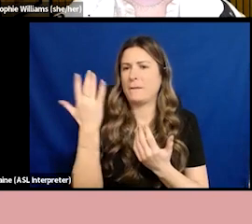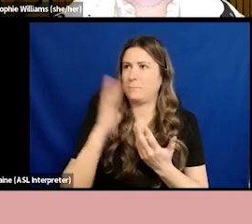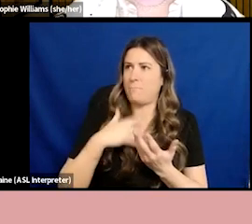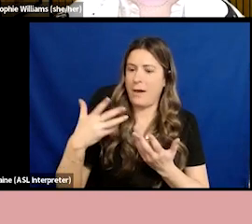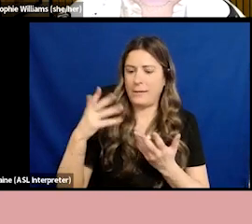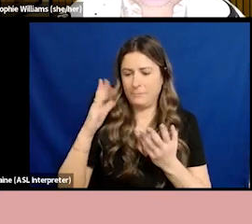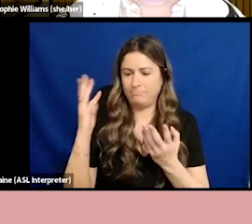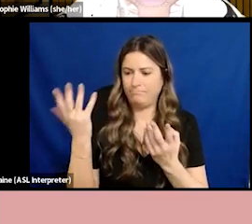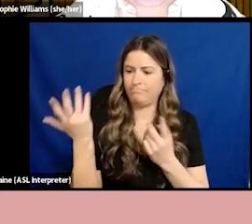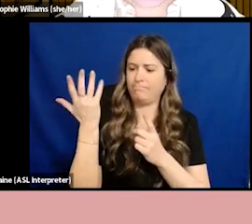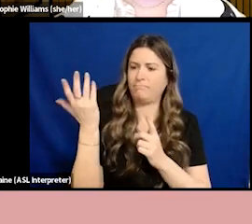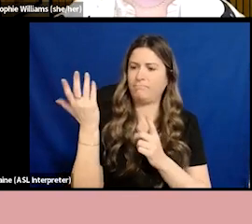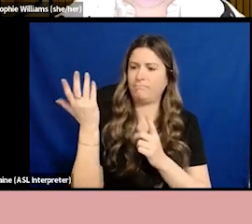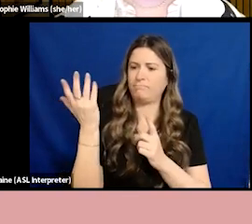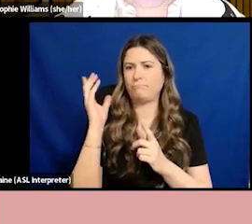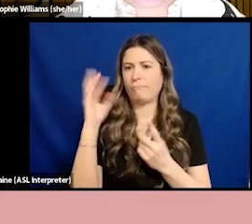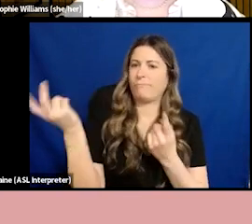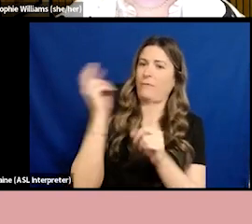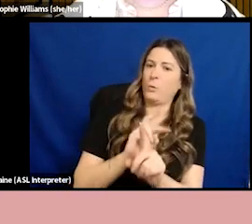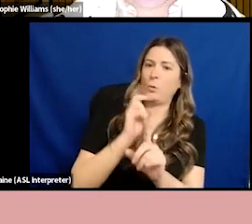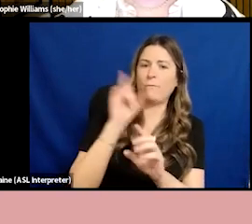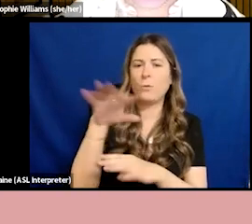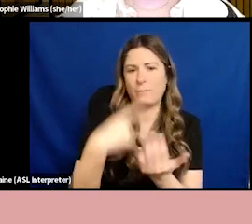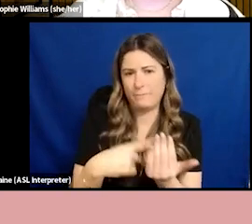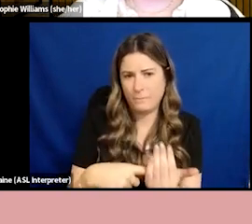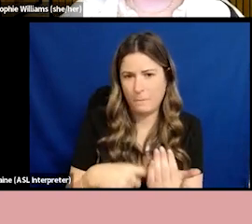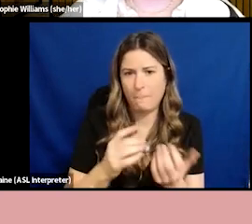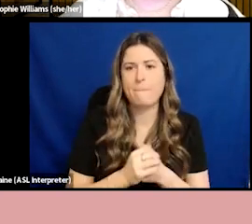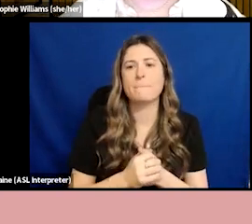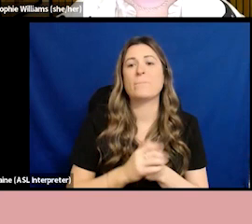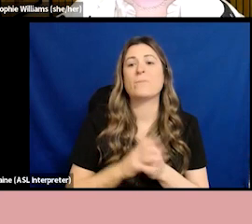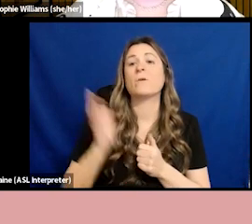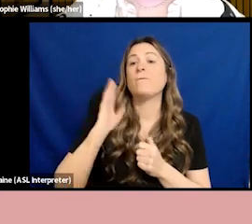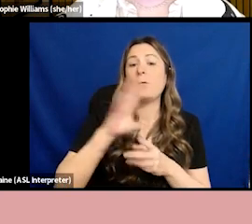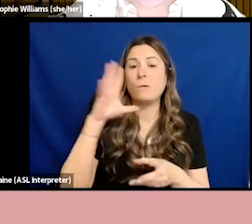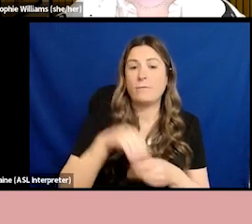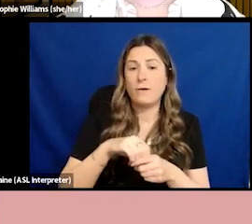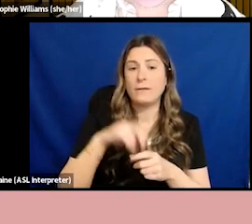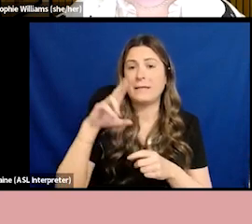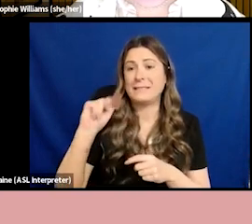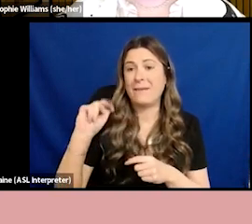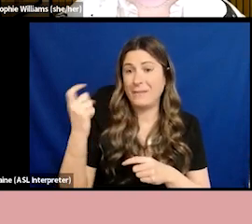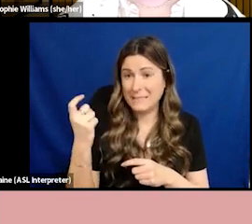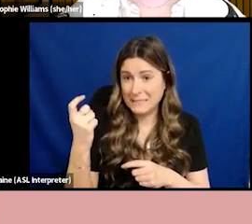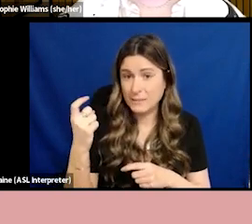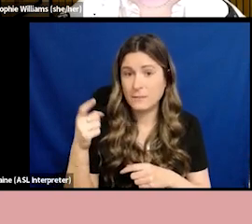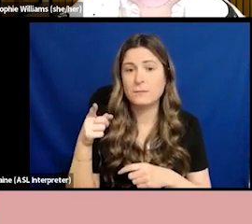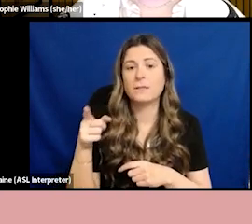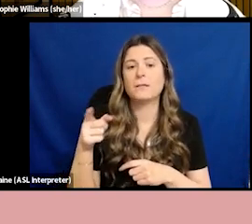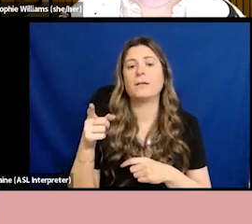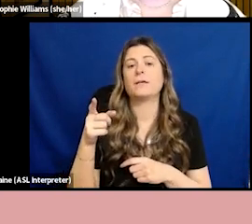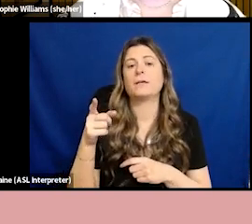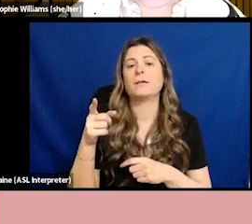and I'm also ex-Netflix. I left Netflix, I guess, in the middle of last year, after leading the European